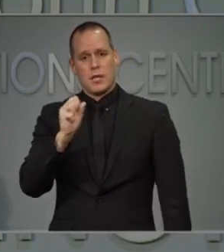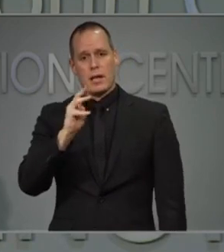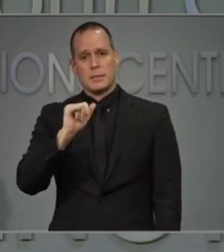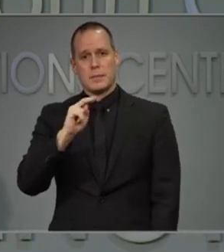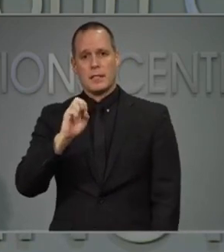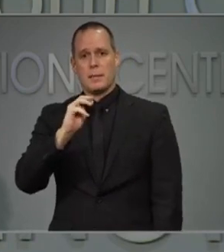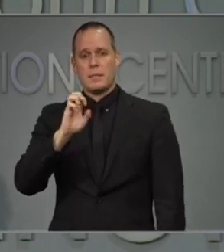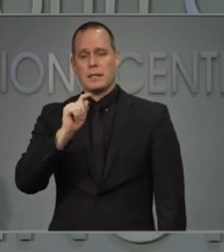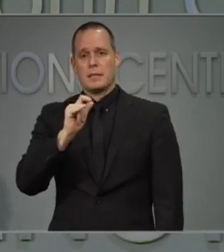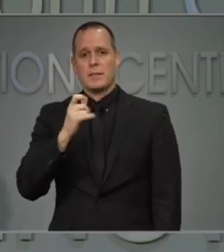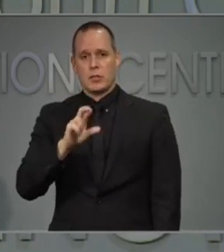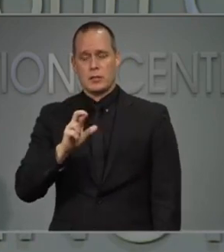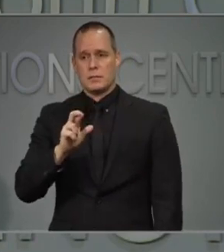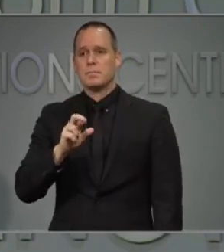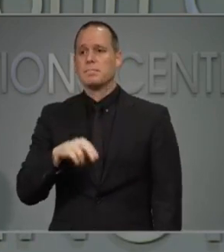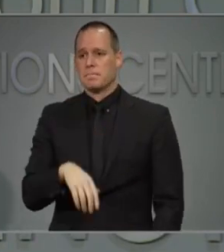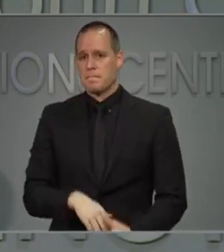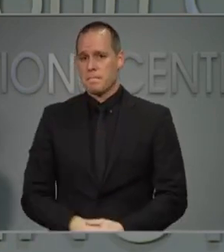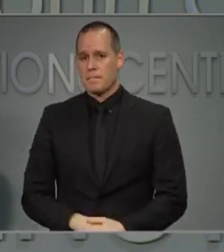we'll first recognize you.